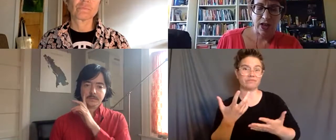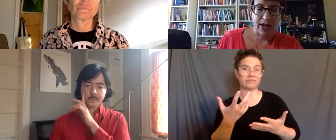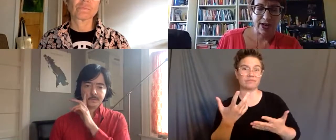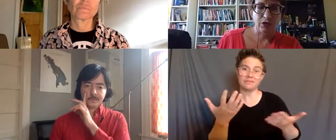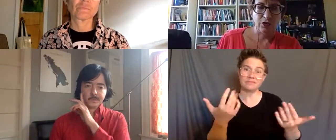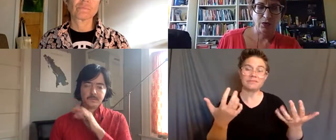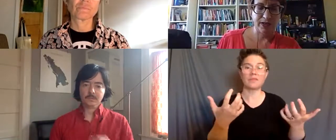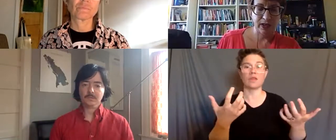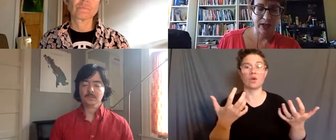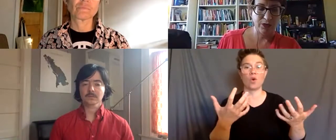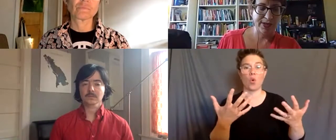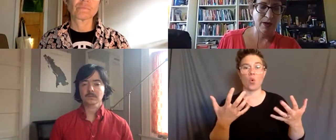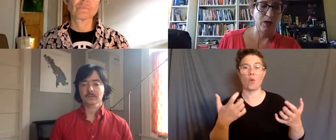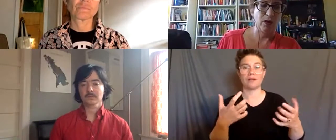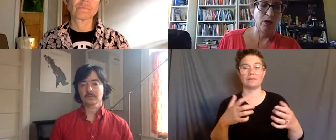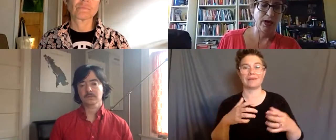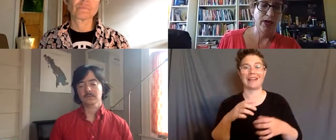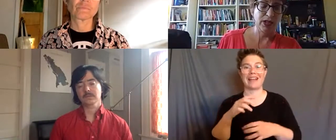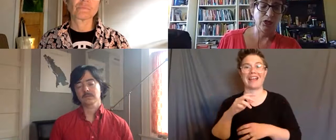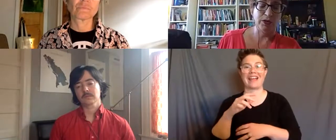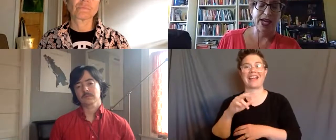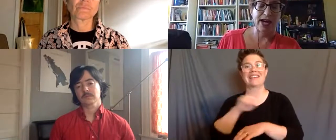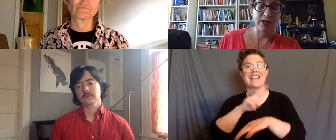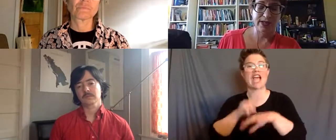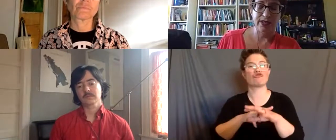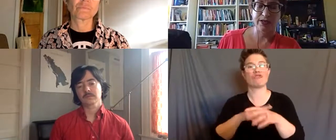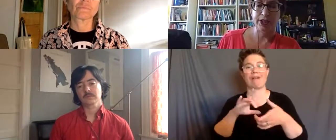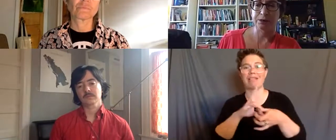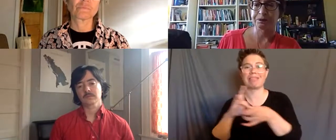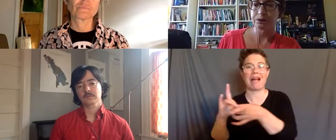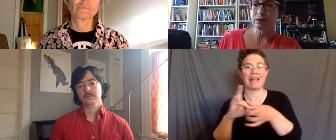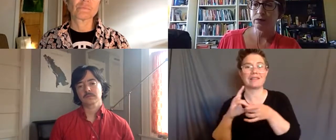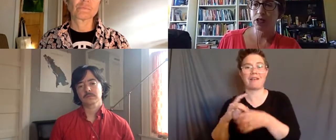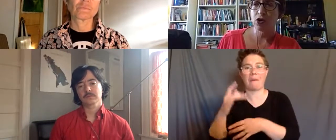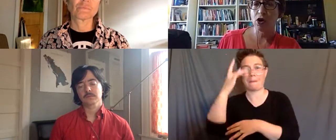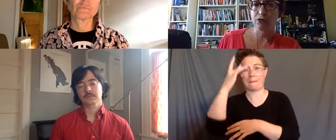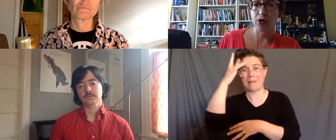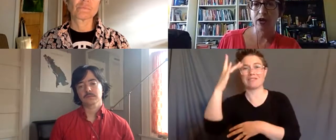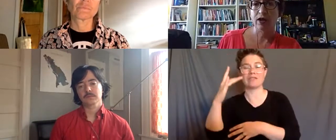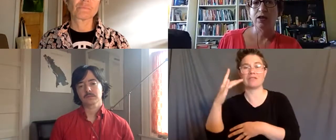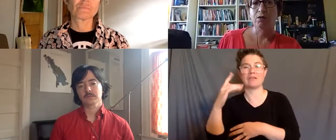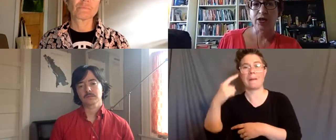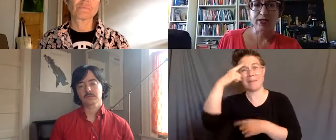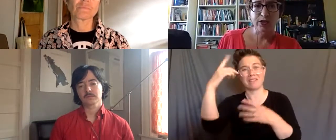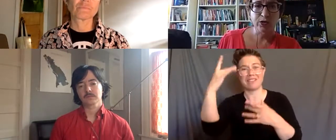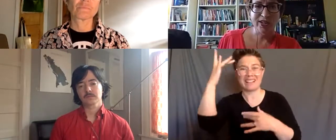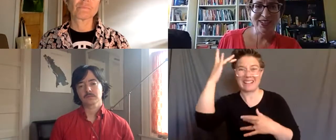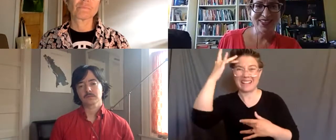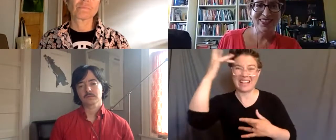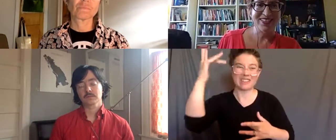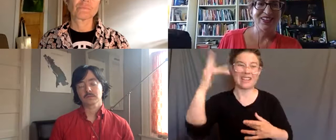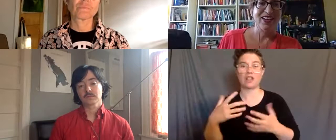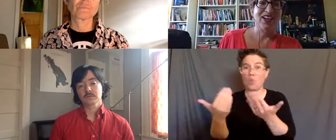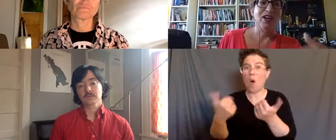National Alliance of Mental Illness, for example, or the Treatment Advocacy Center, call for more institutions,